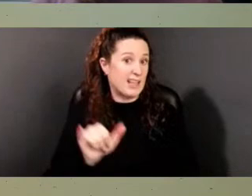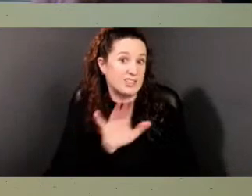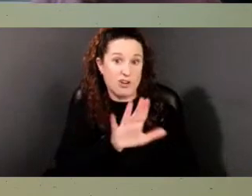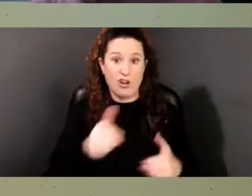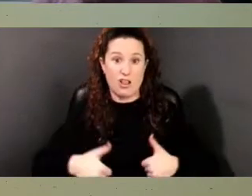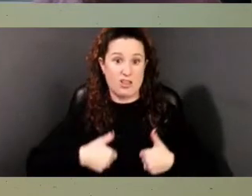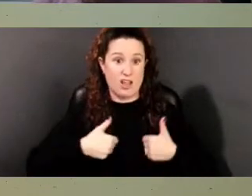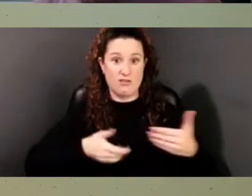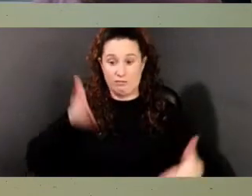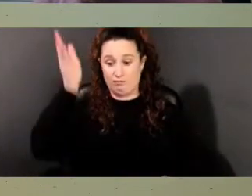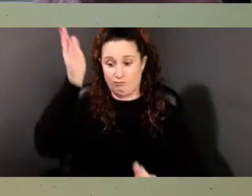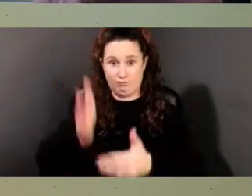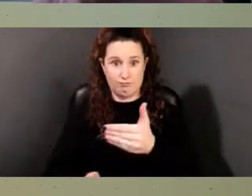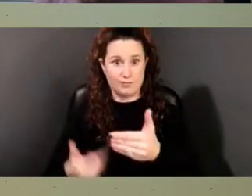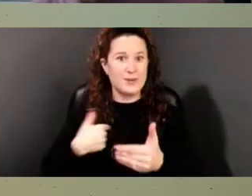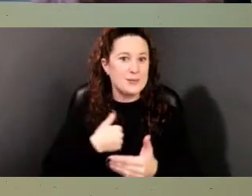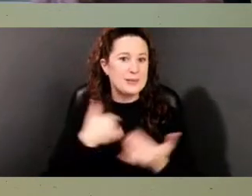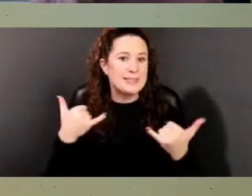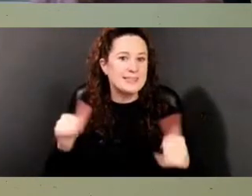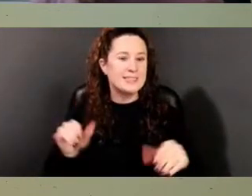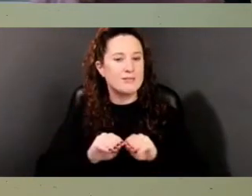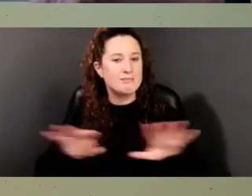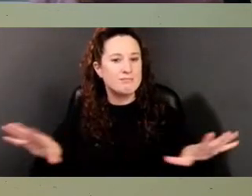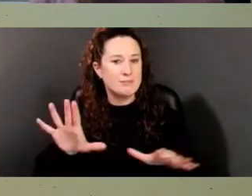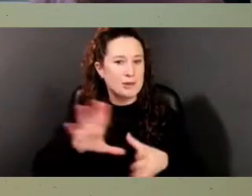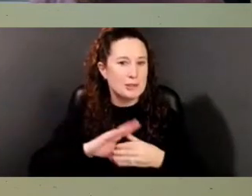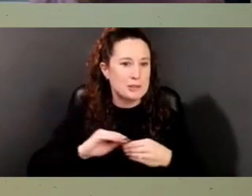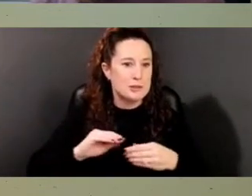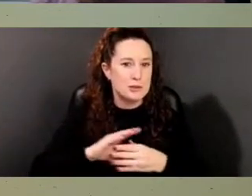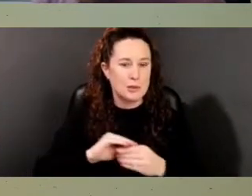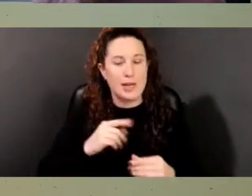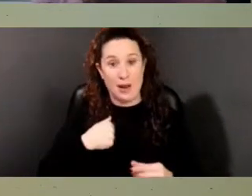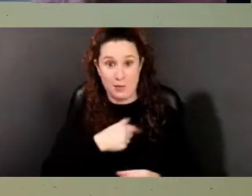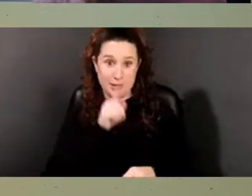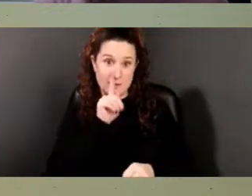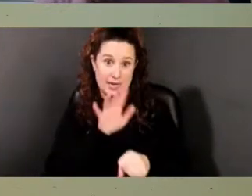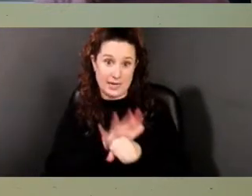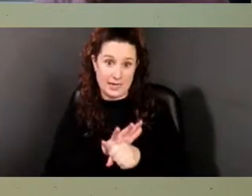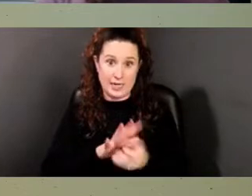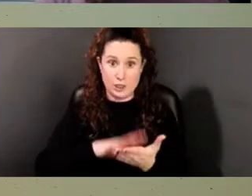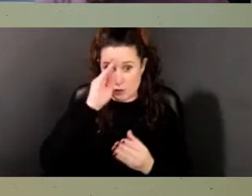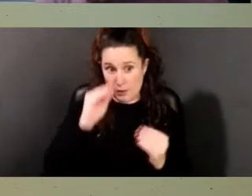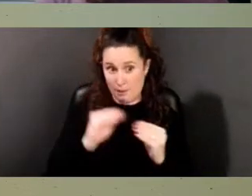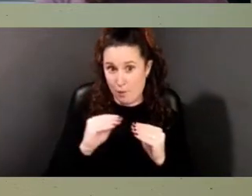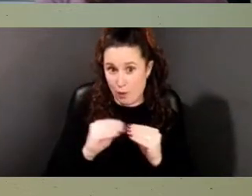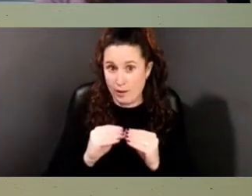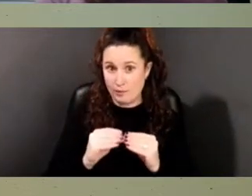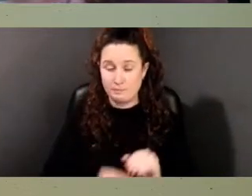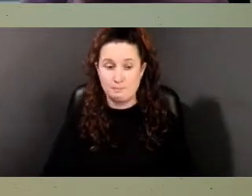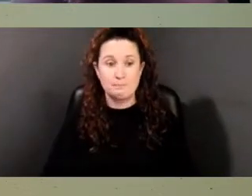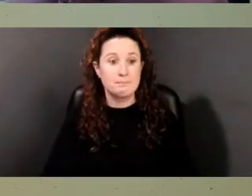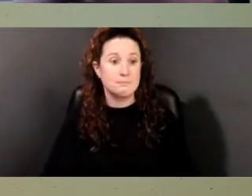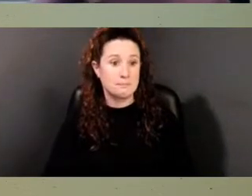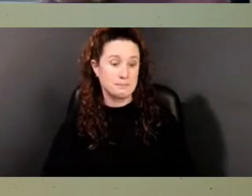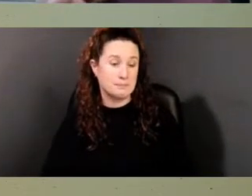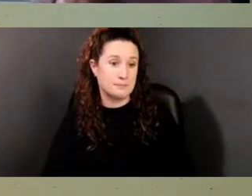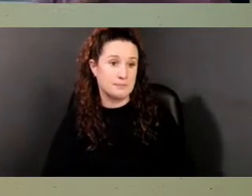we are still sharing her story and are dedicated to continue doing so. Next slide, please.